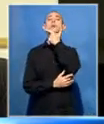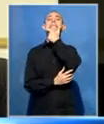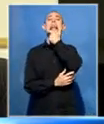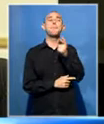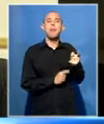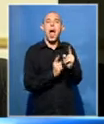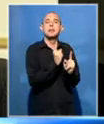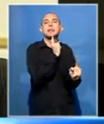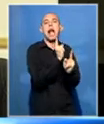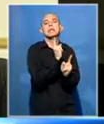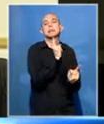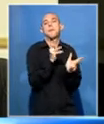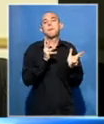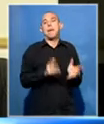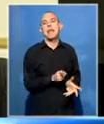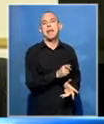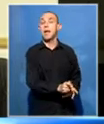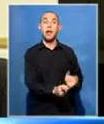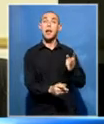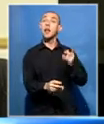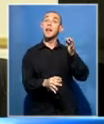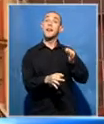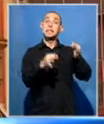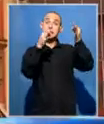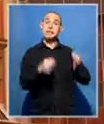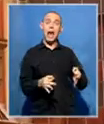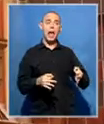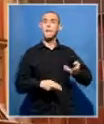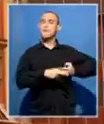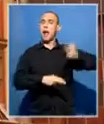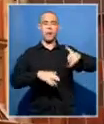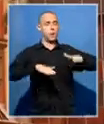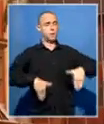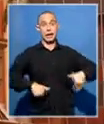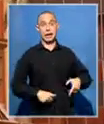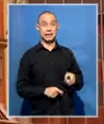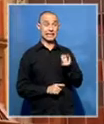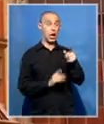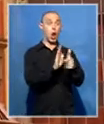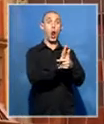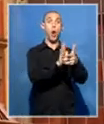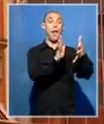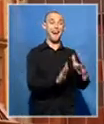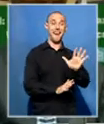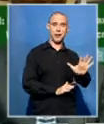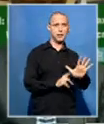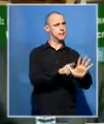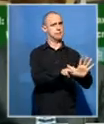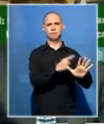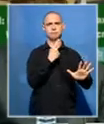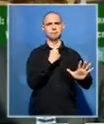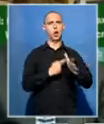from General Dramad resigning from the police. Dramad's lawyers declined to comment, saying the matter is subjudicated.